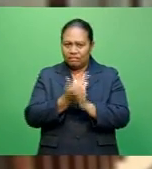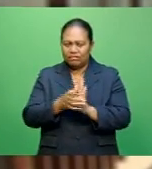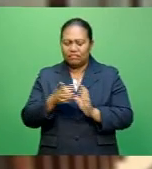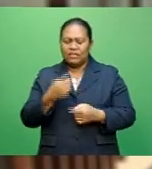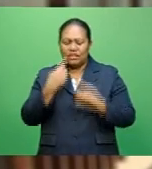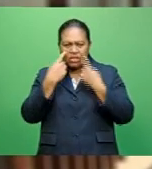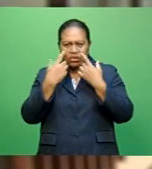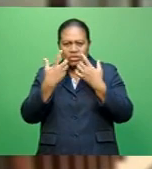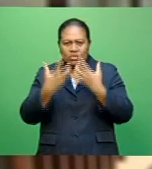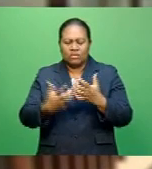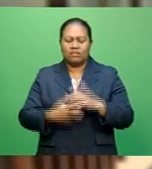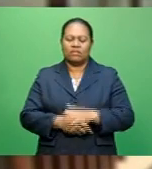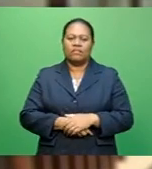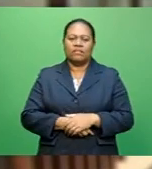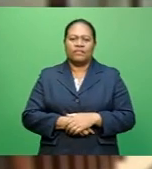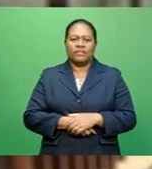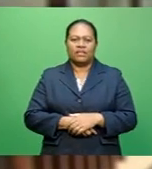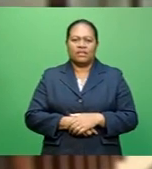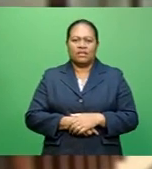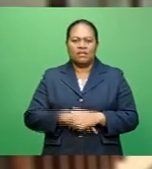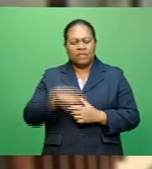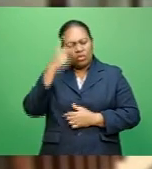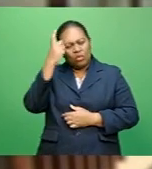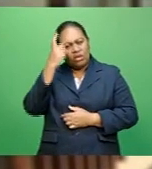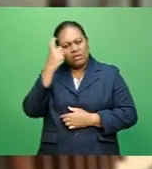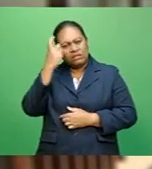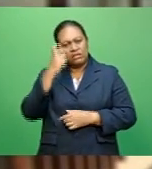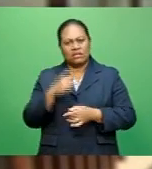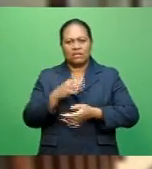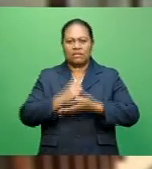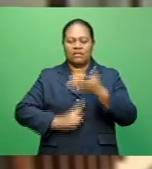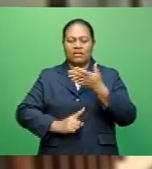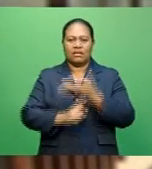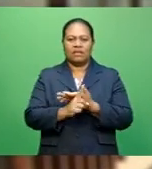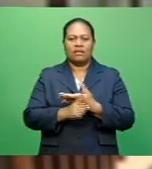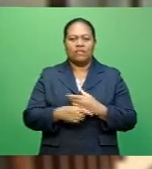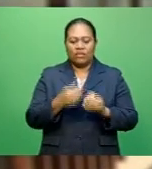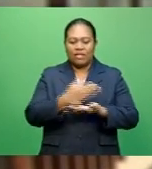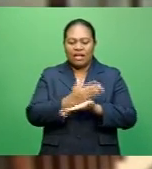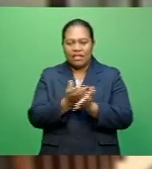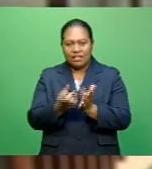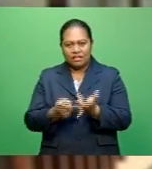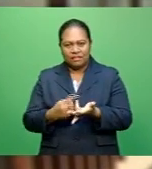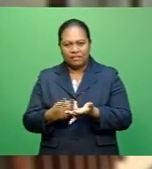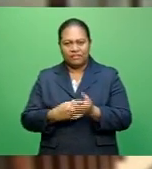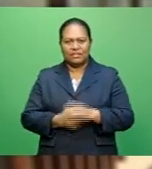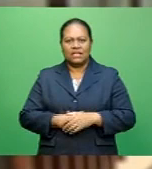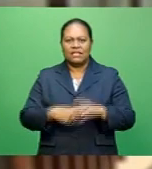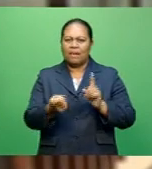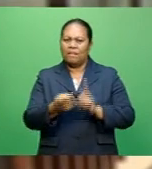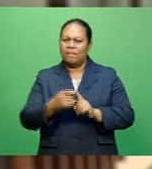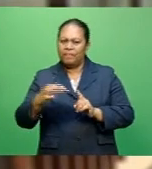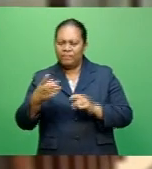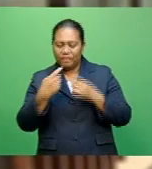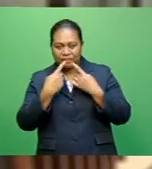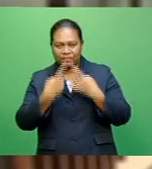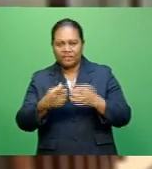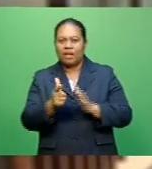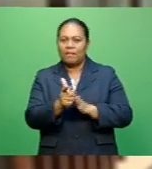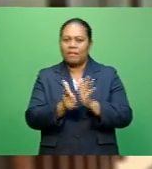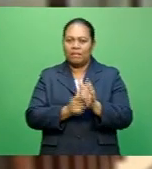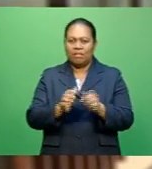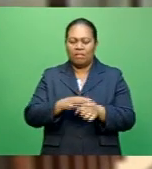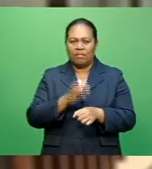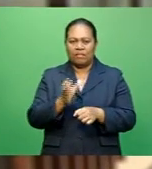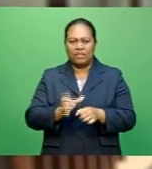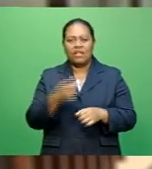Chair Jerome Powell eased inflation concerns while boosting Wall Street shares. Powell told lawmakers it may take more